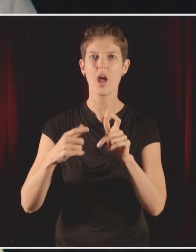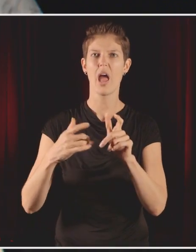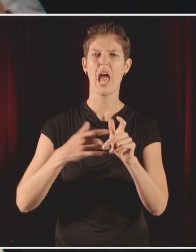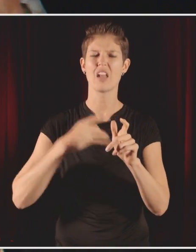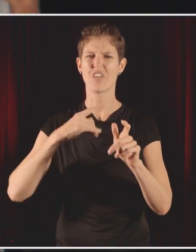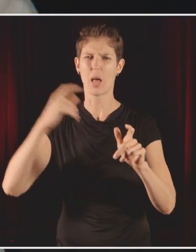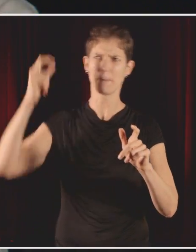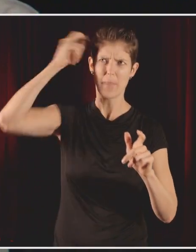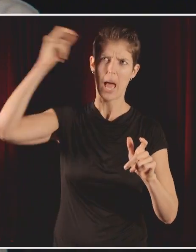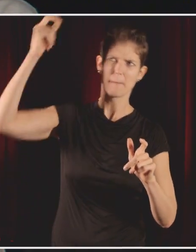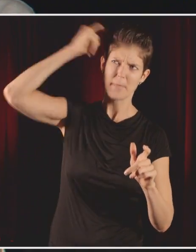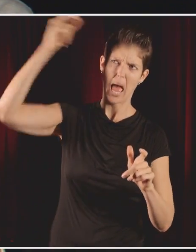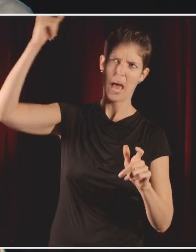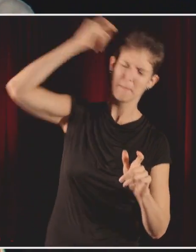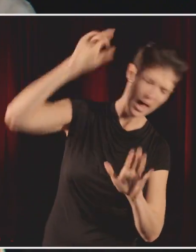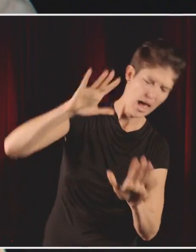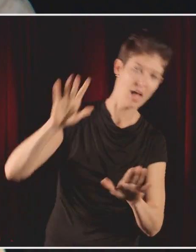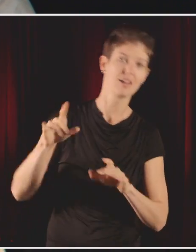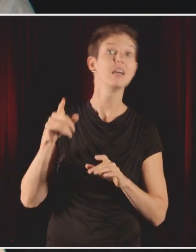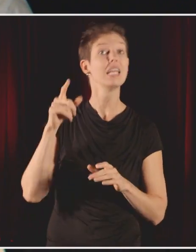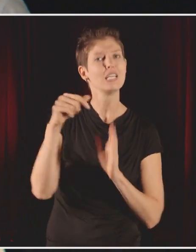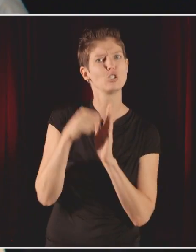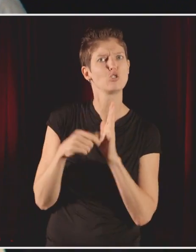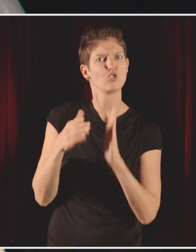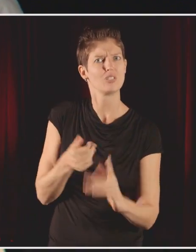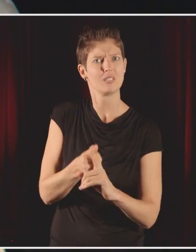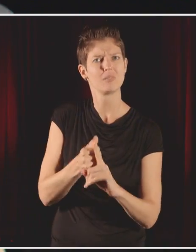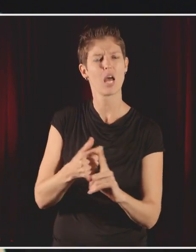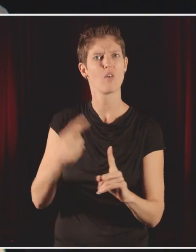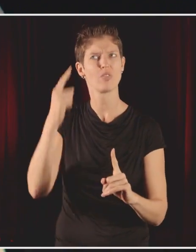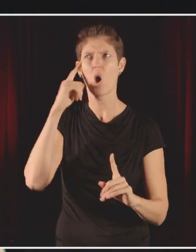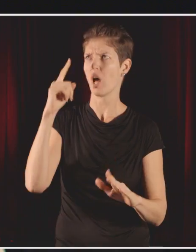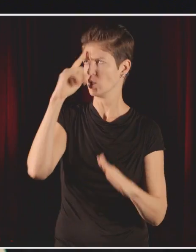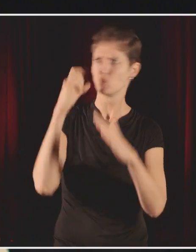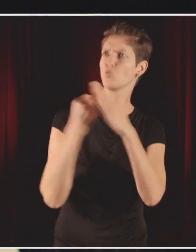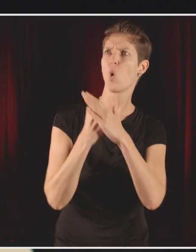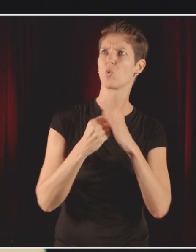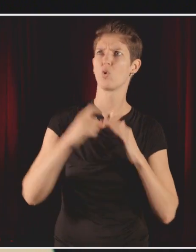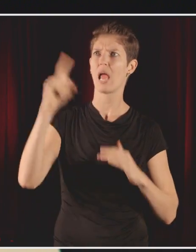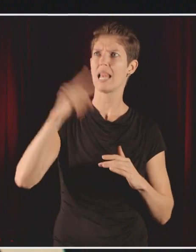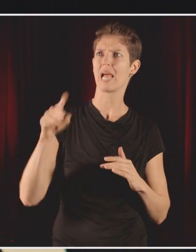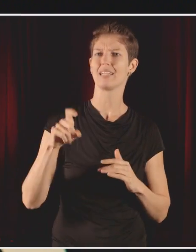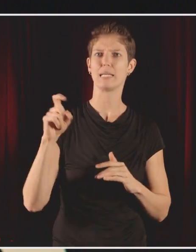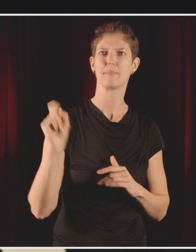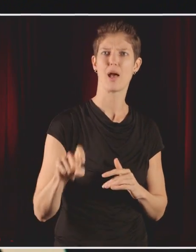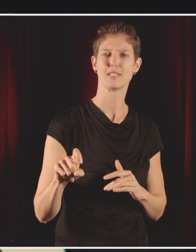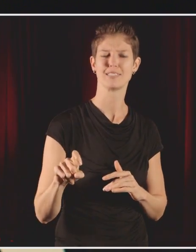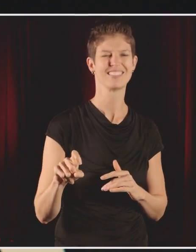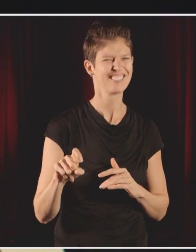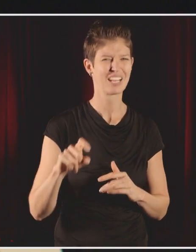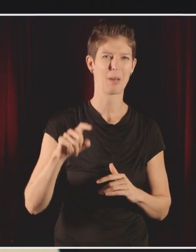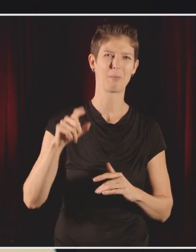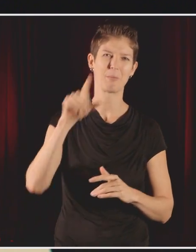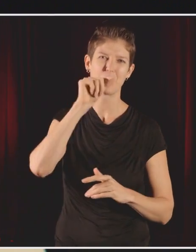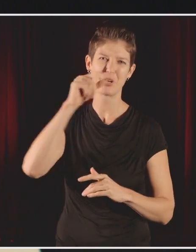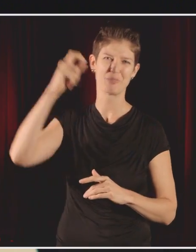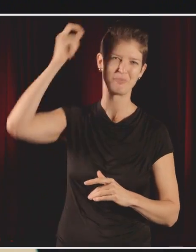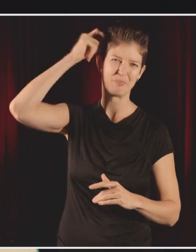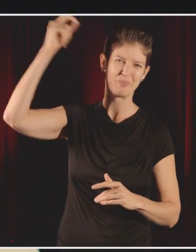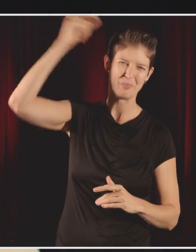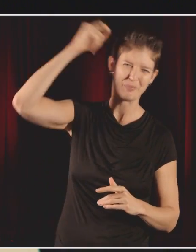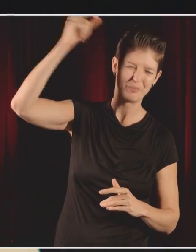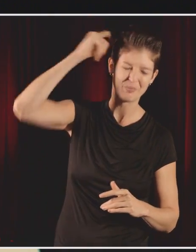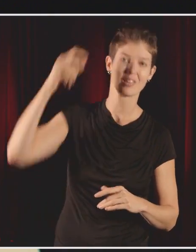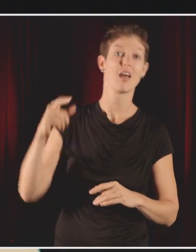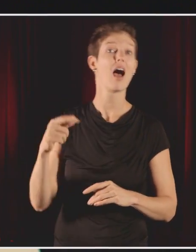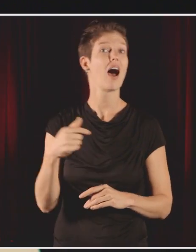he felt a shooting pain through his scalp. As a surgeon, he thought, I'm having a stroke, or I've been hit by lightning. As I told the